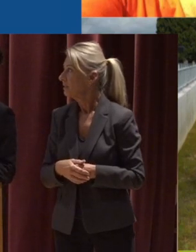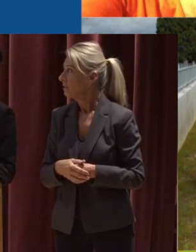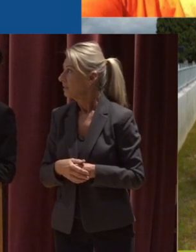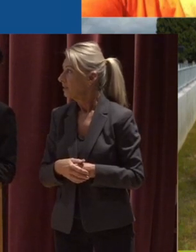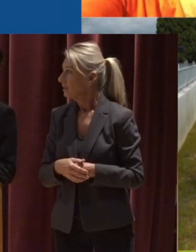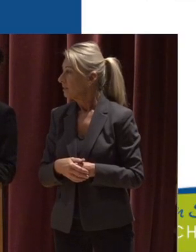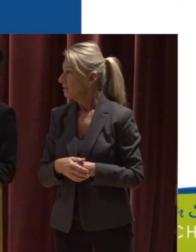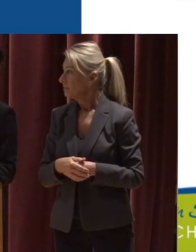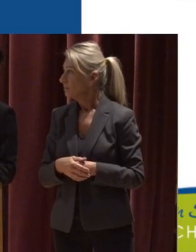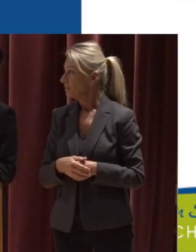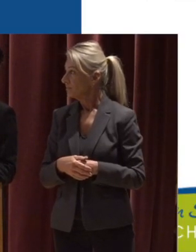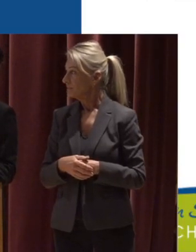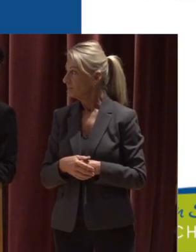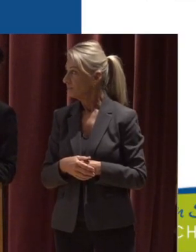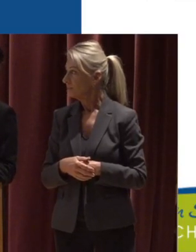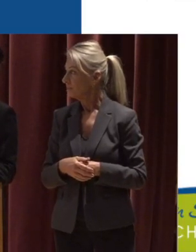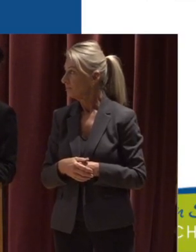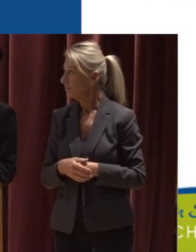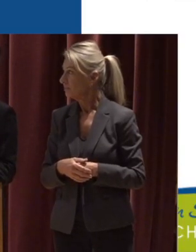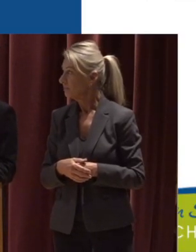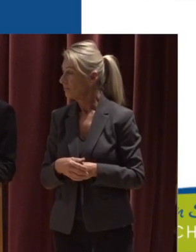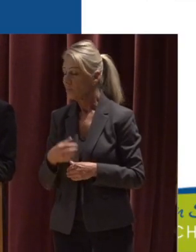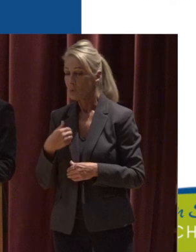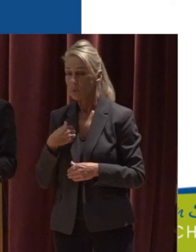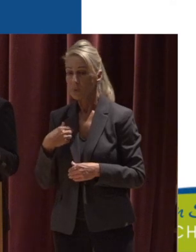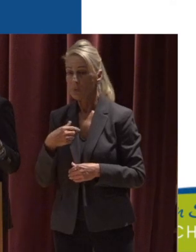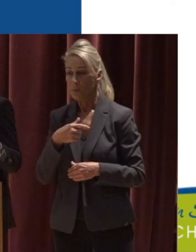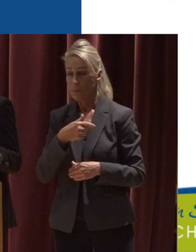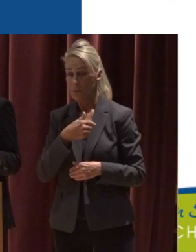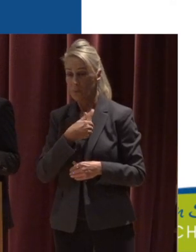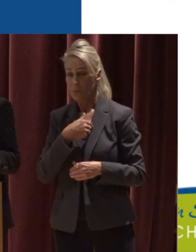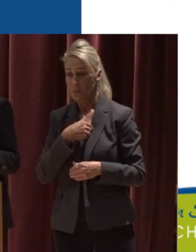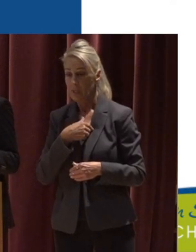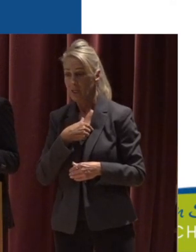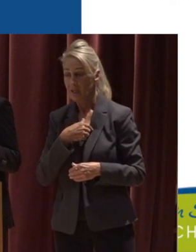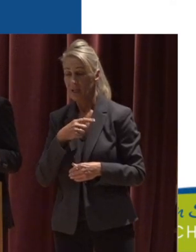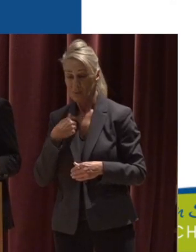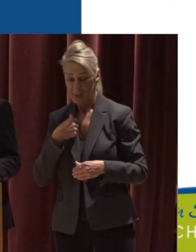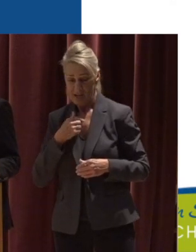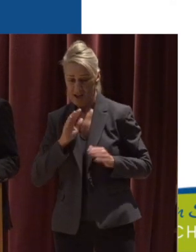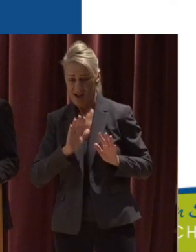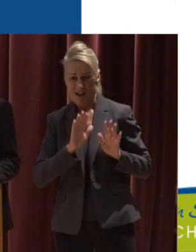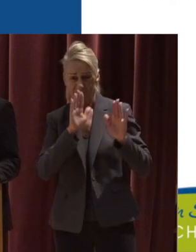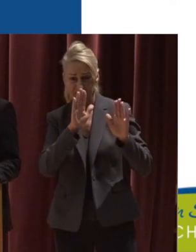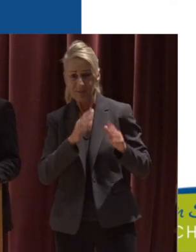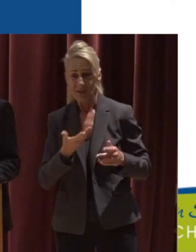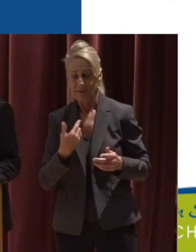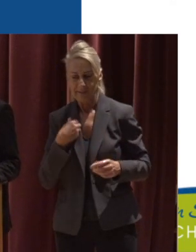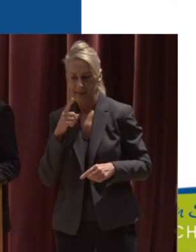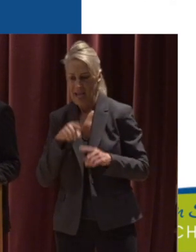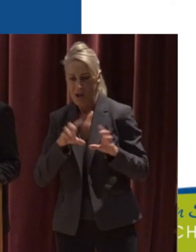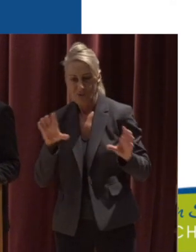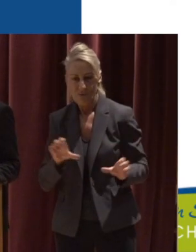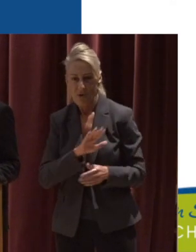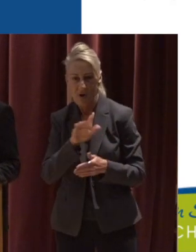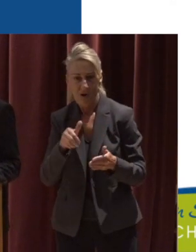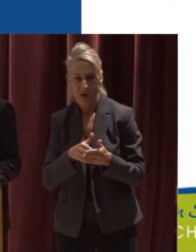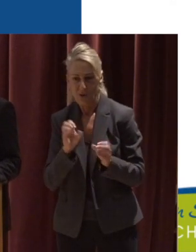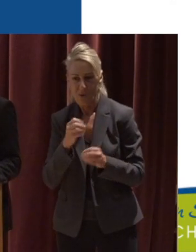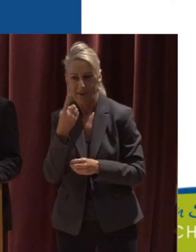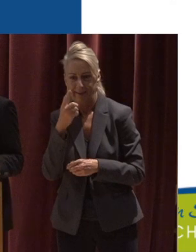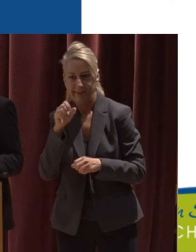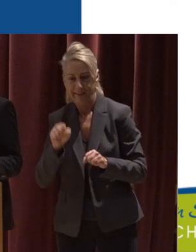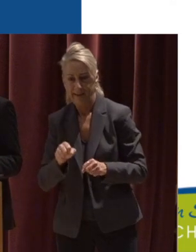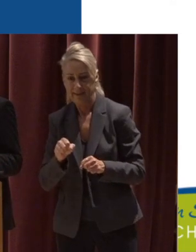All right So we realize, so we're awesome We can't do it all, right? You know, nobody can do it all